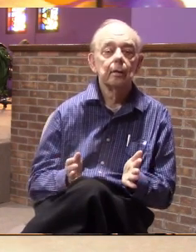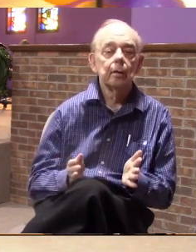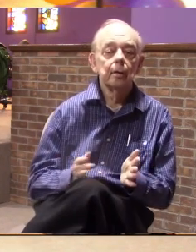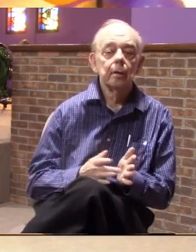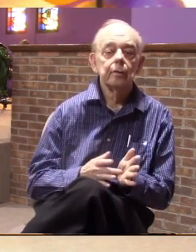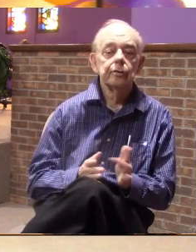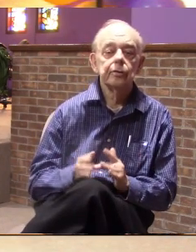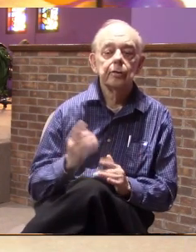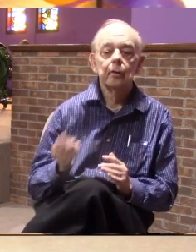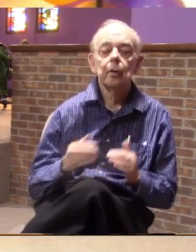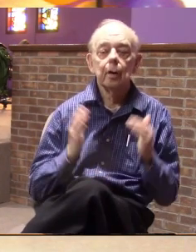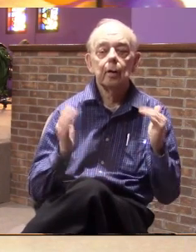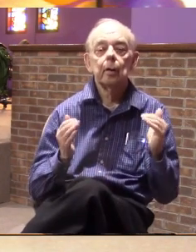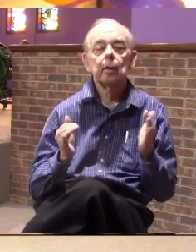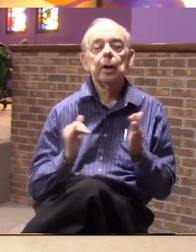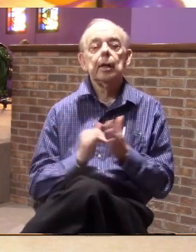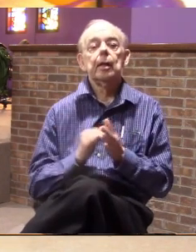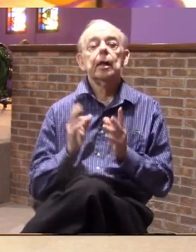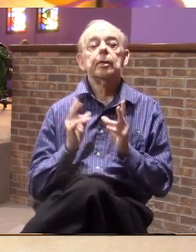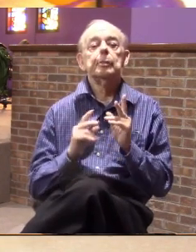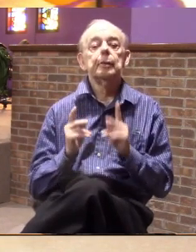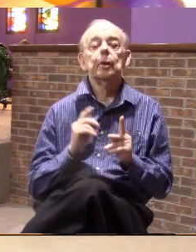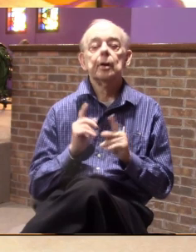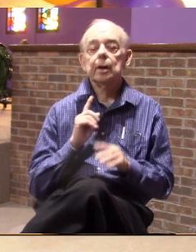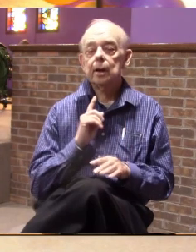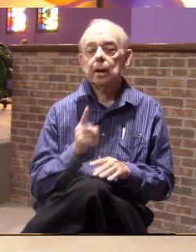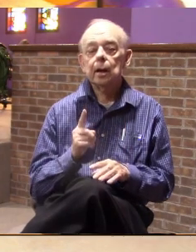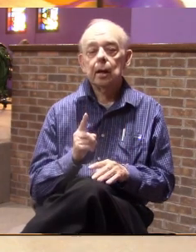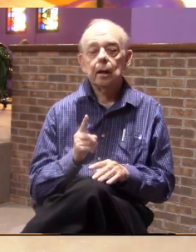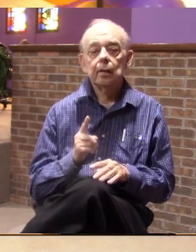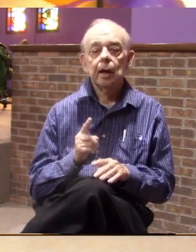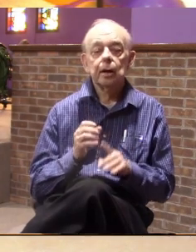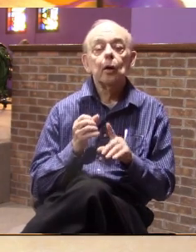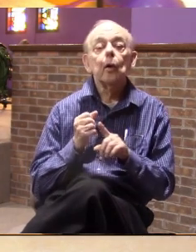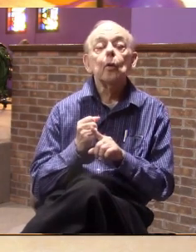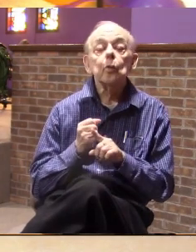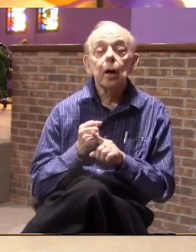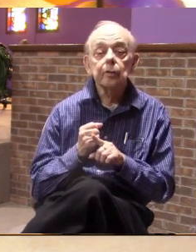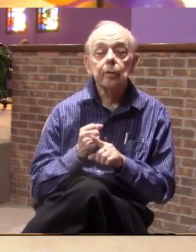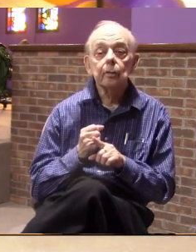is the only hope that they really, really can cling to.